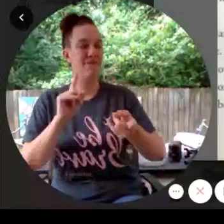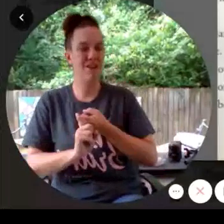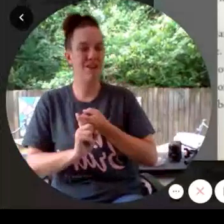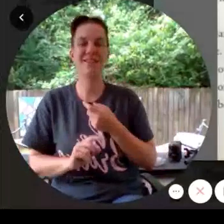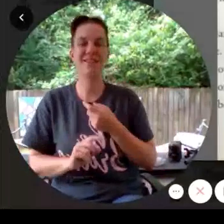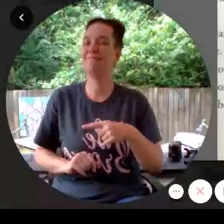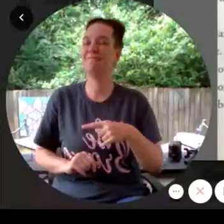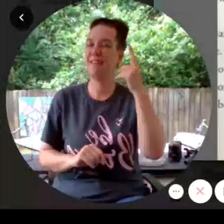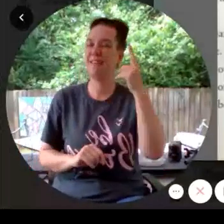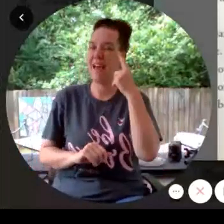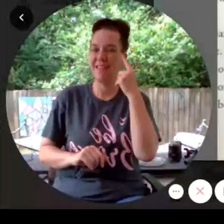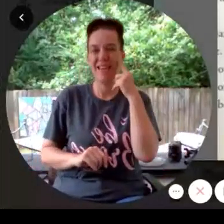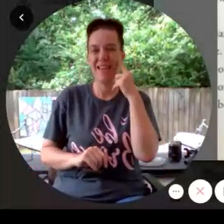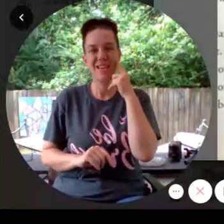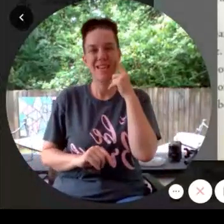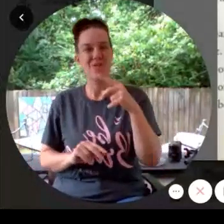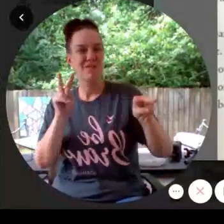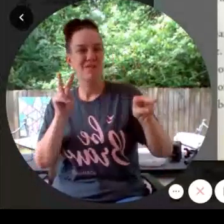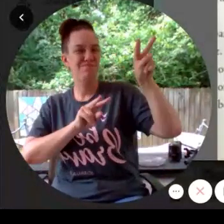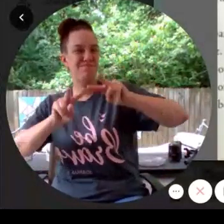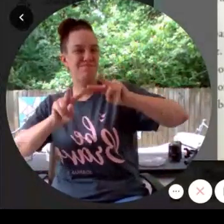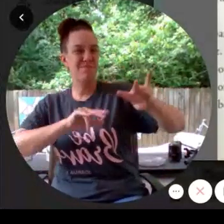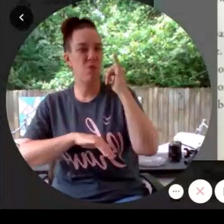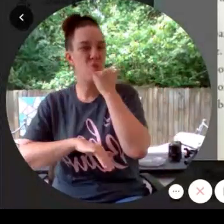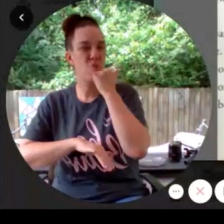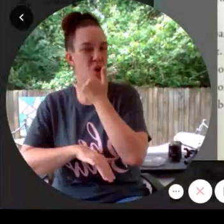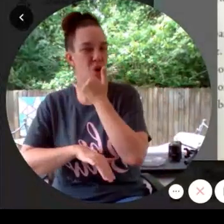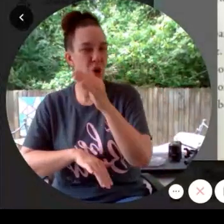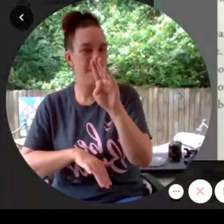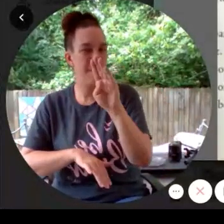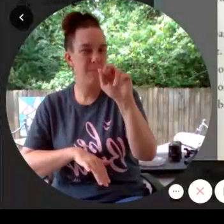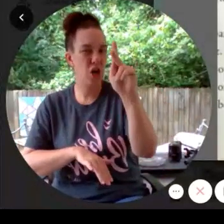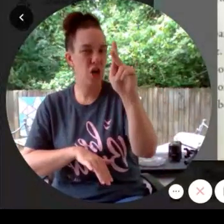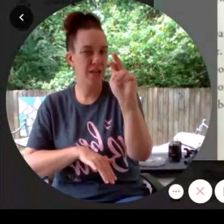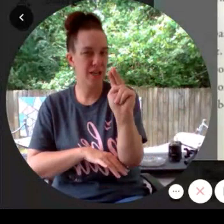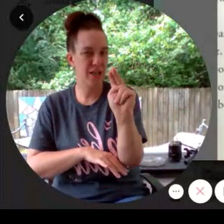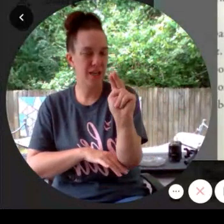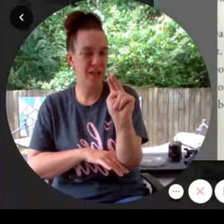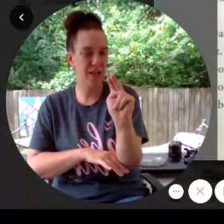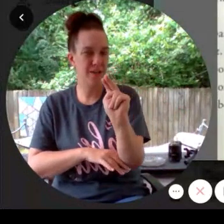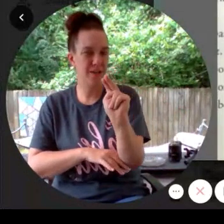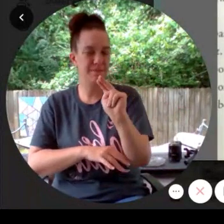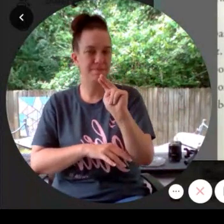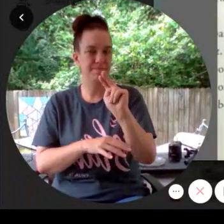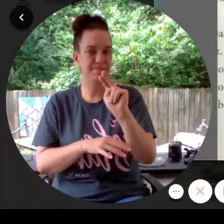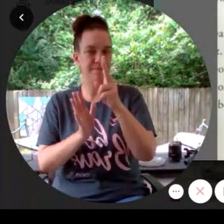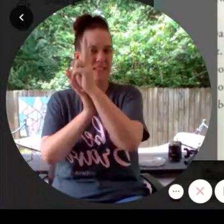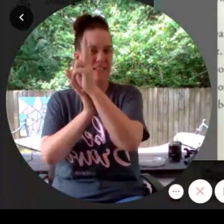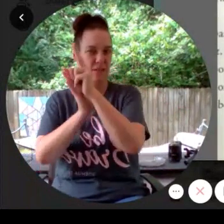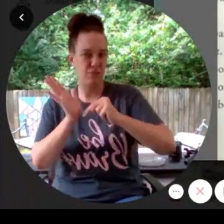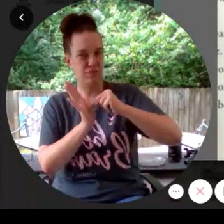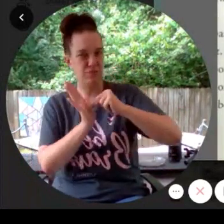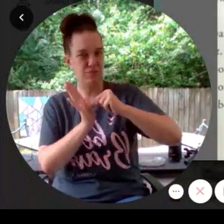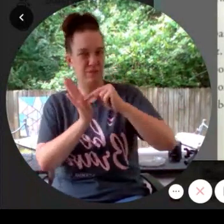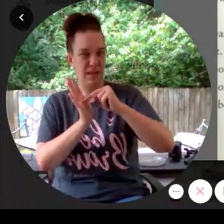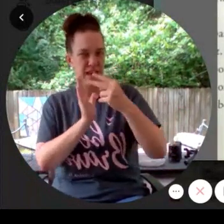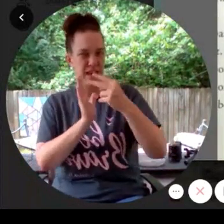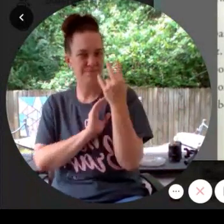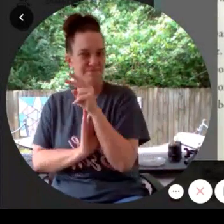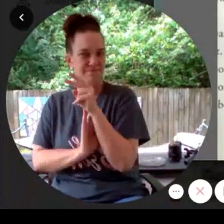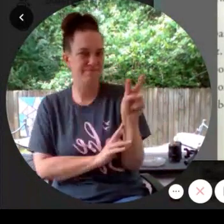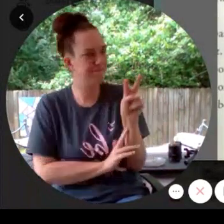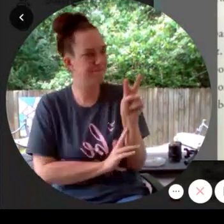we've been looking at the wrong Barkin. Niles flipped his feet over his head and turned to face Miles.